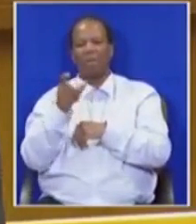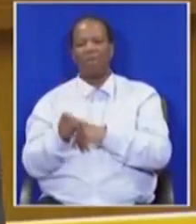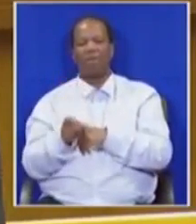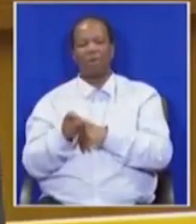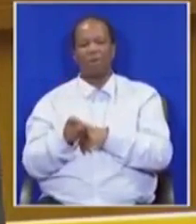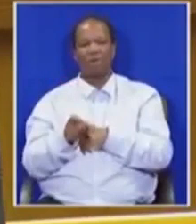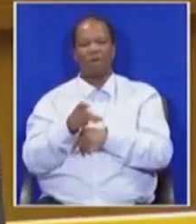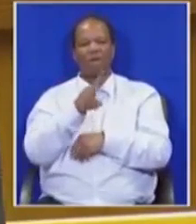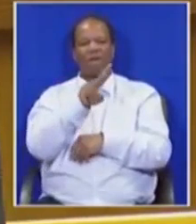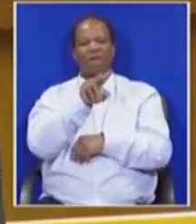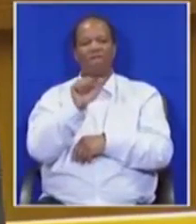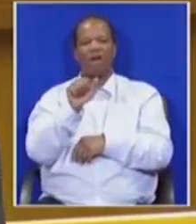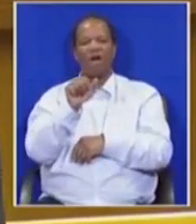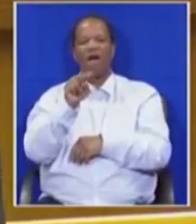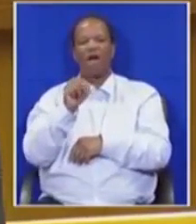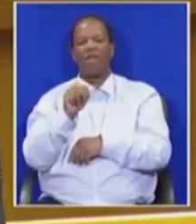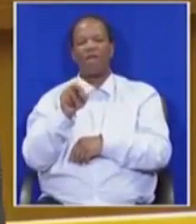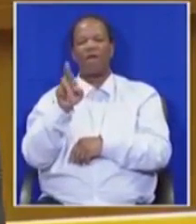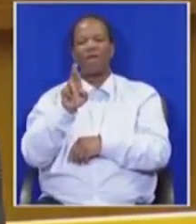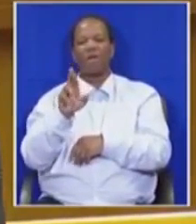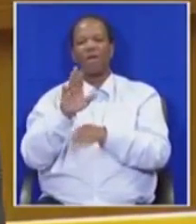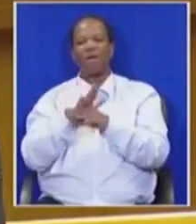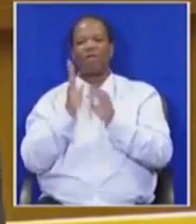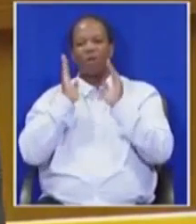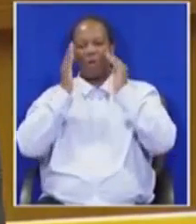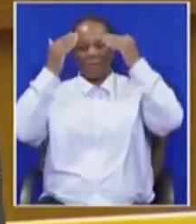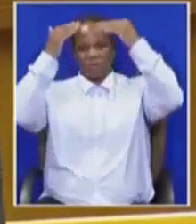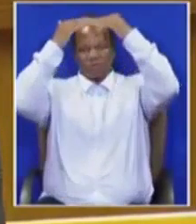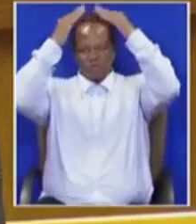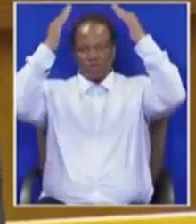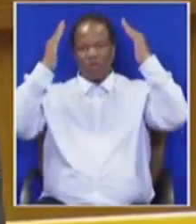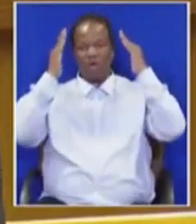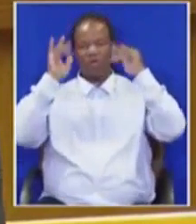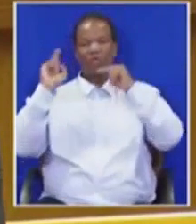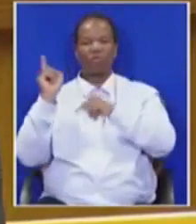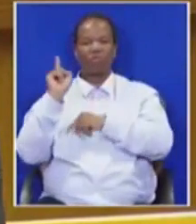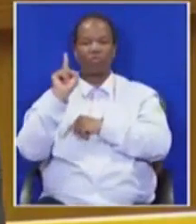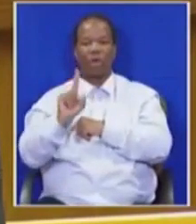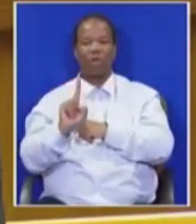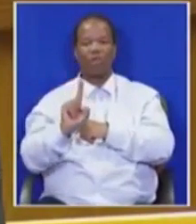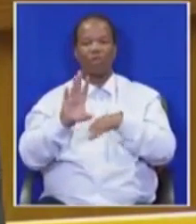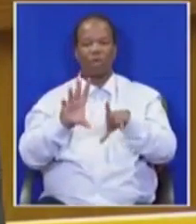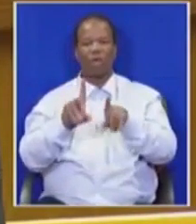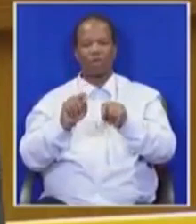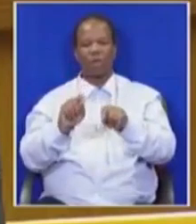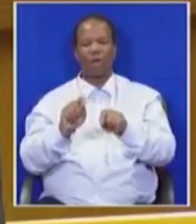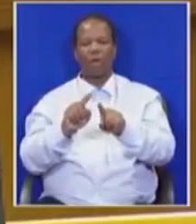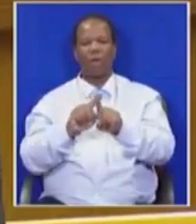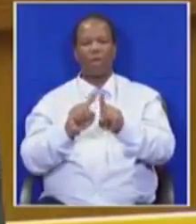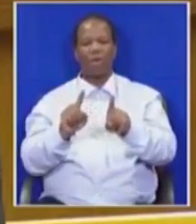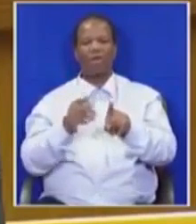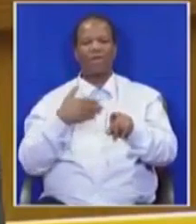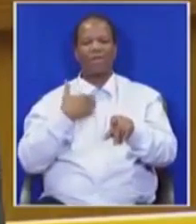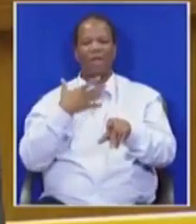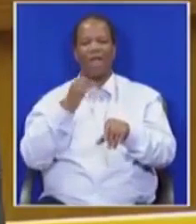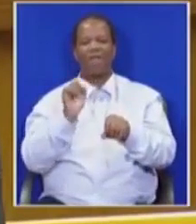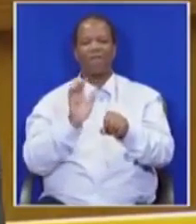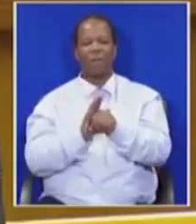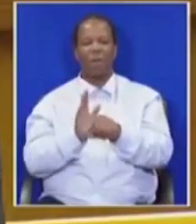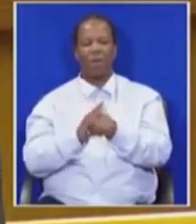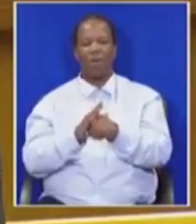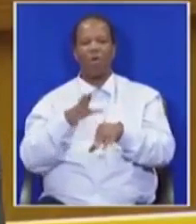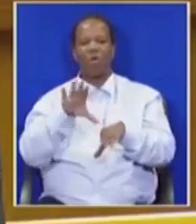Riebeck, the first descendant of the Dutch to arrive in the Cape, will later lead a full-blown colonial genocide